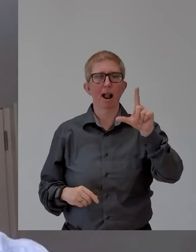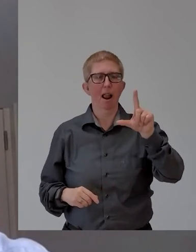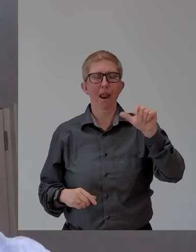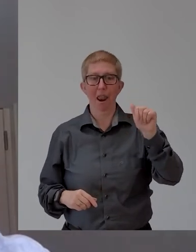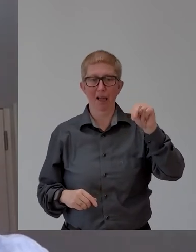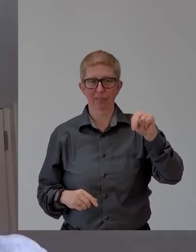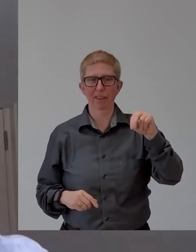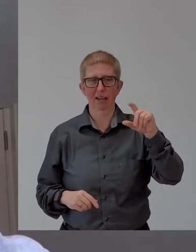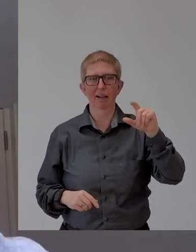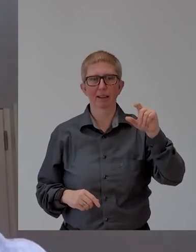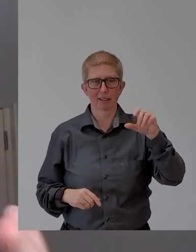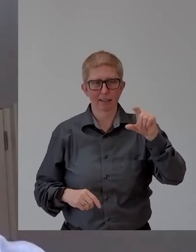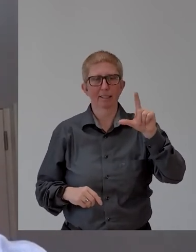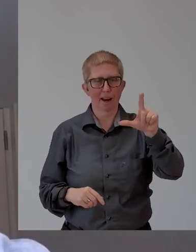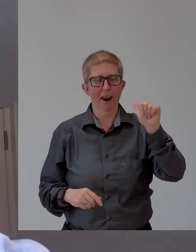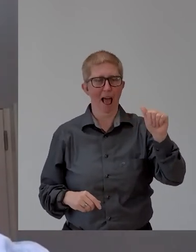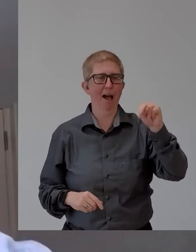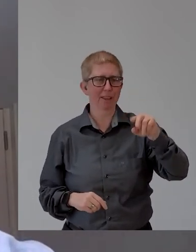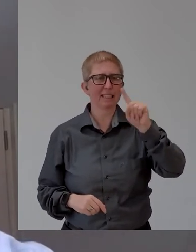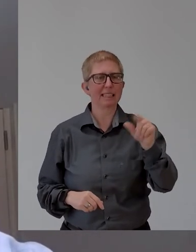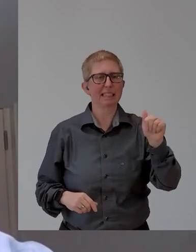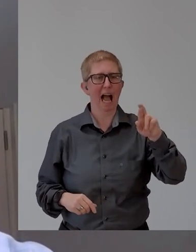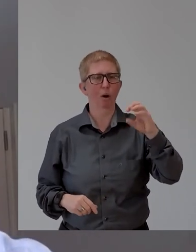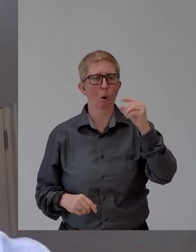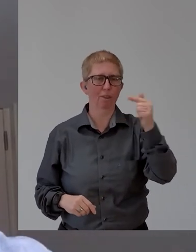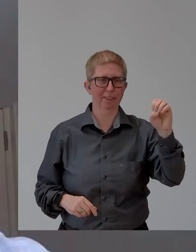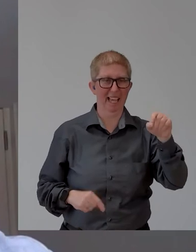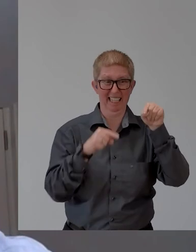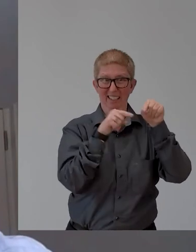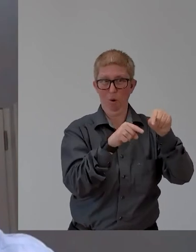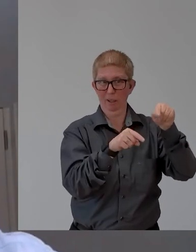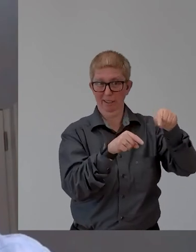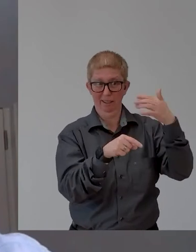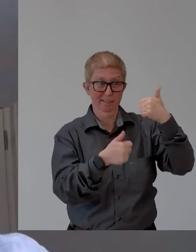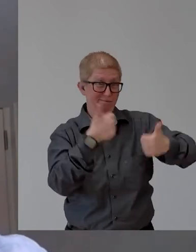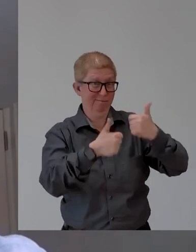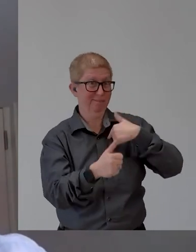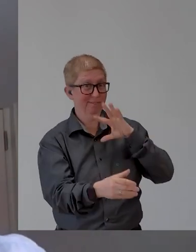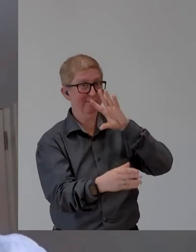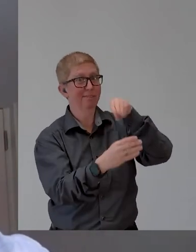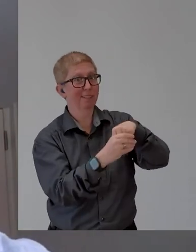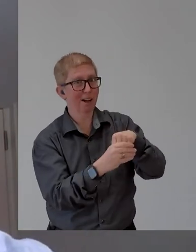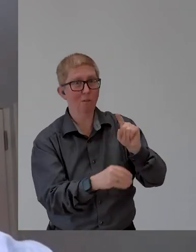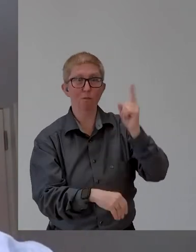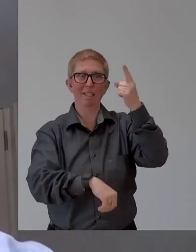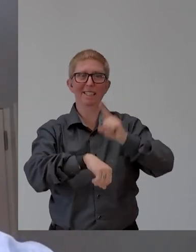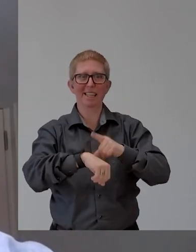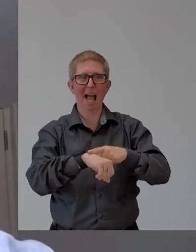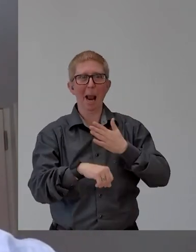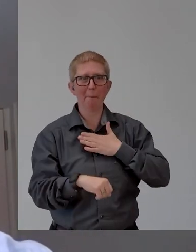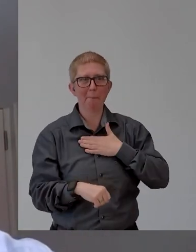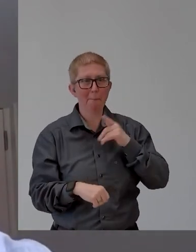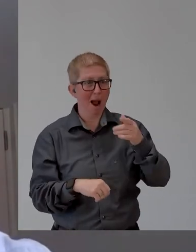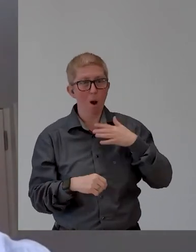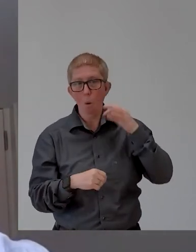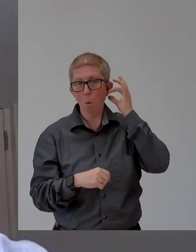had the most incredible swim, best swim I've ever done. Uh, first time I've ever beaten my wife, uh, in, in a race and, uh,